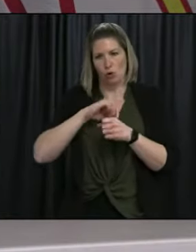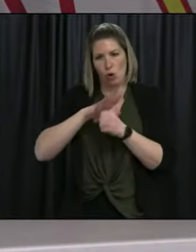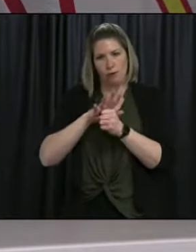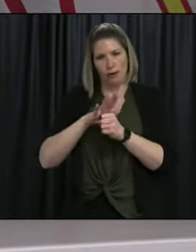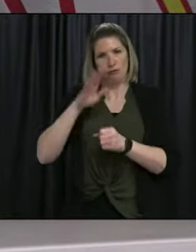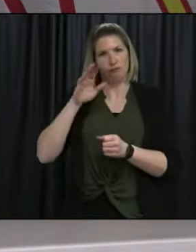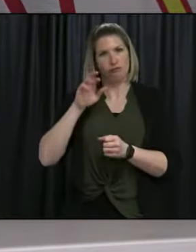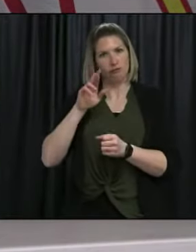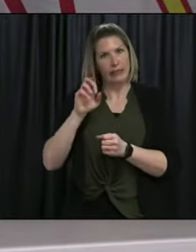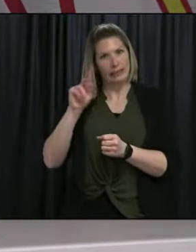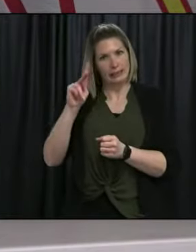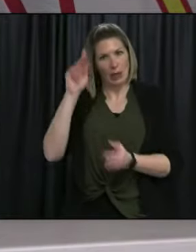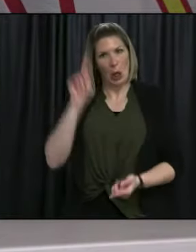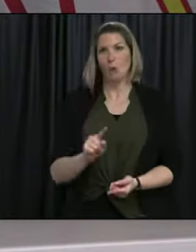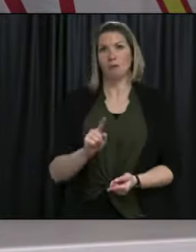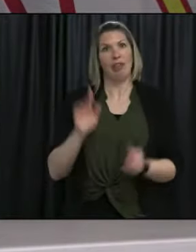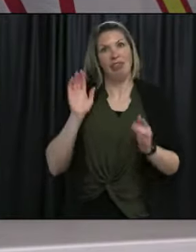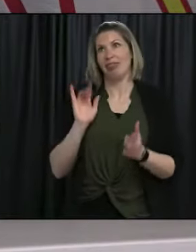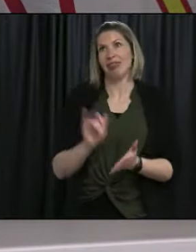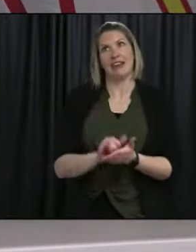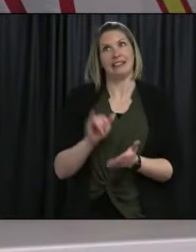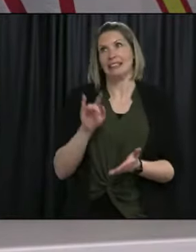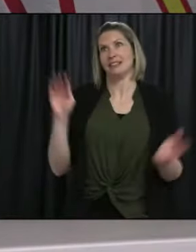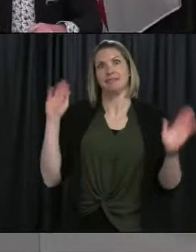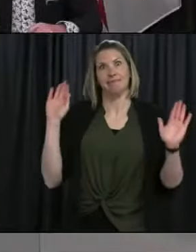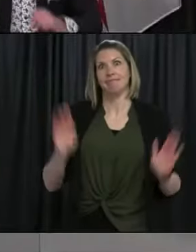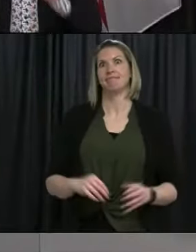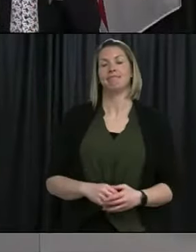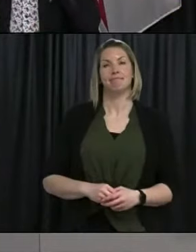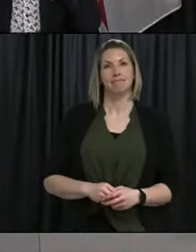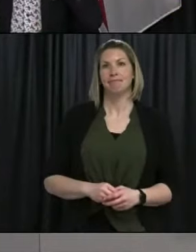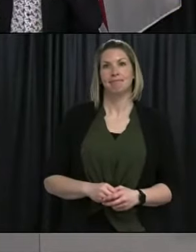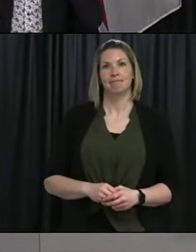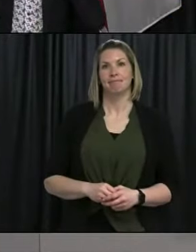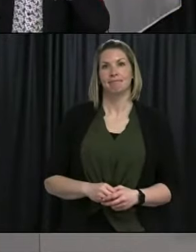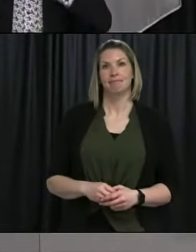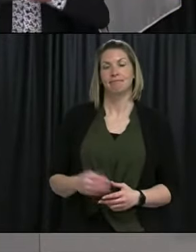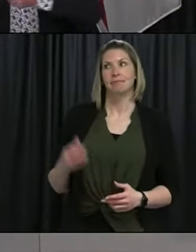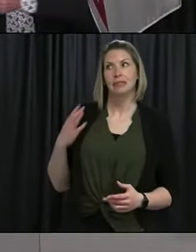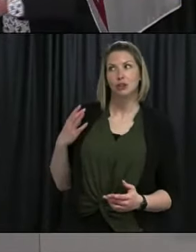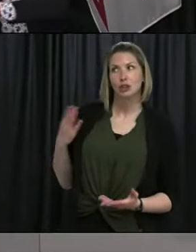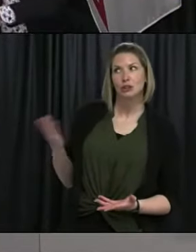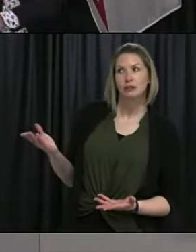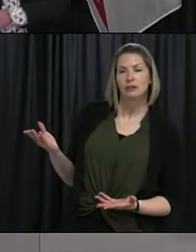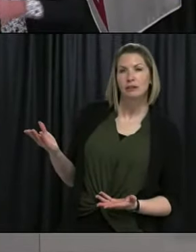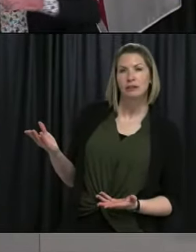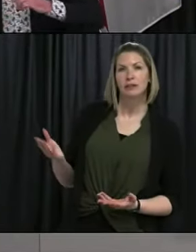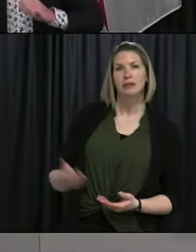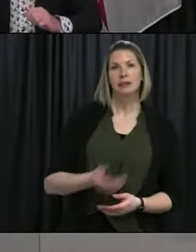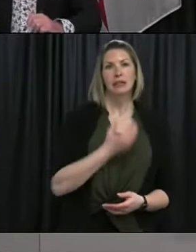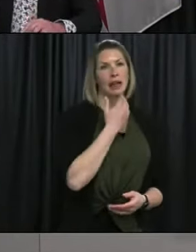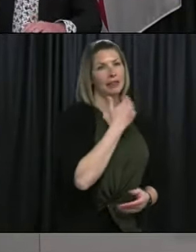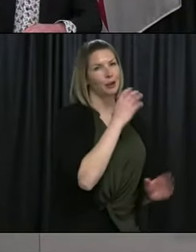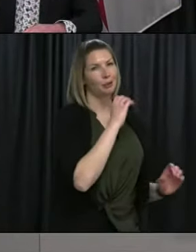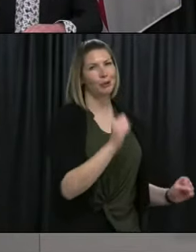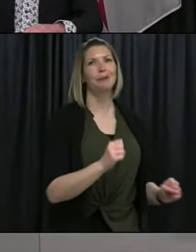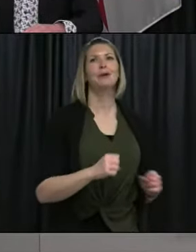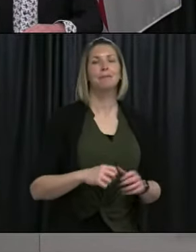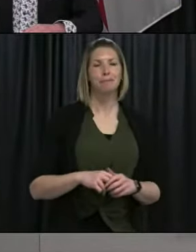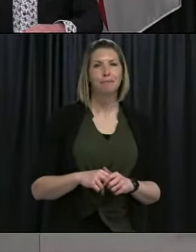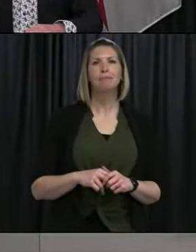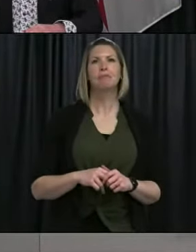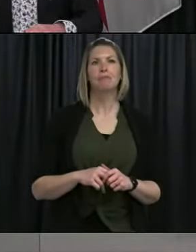that's what we have to do. Minister. Thank you very much, Premier. I mean, think